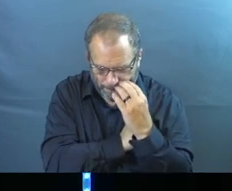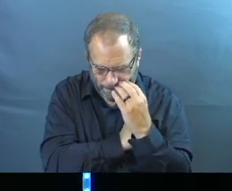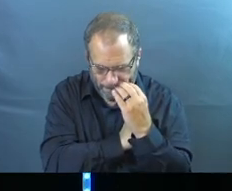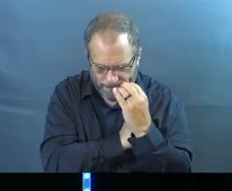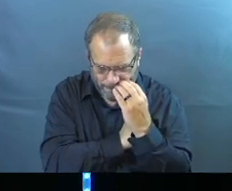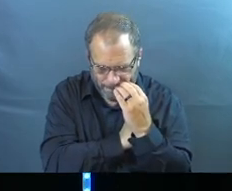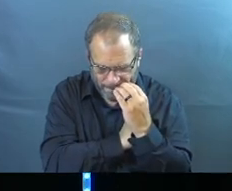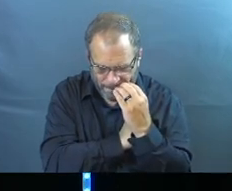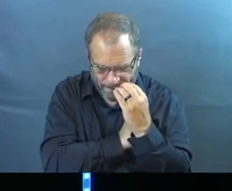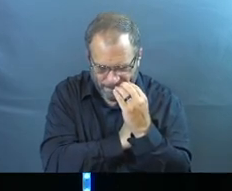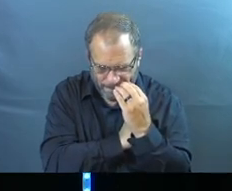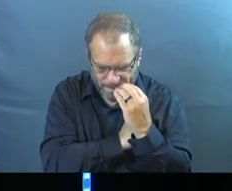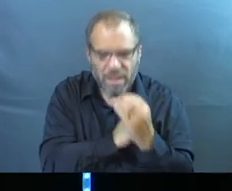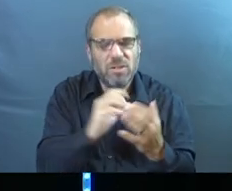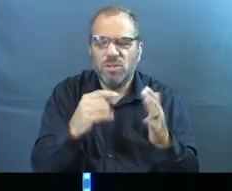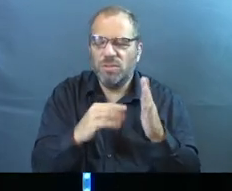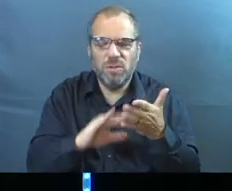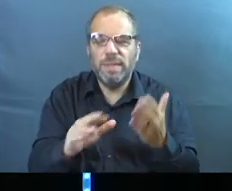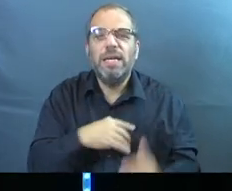and it's sweet